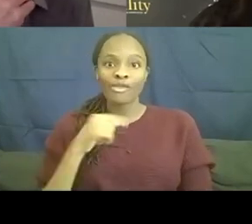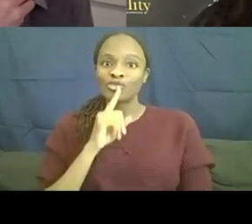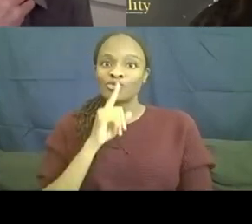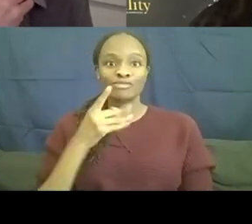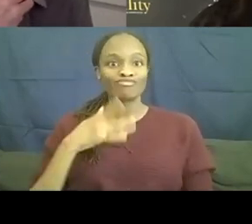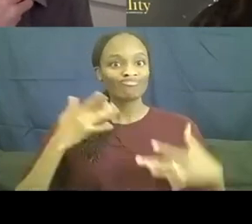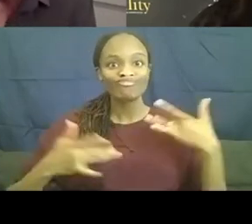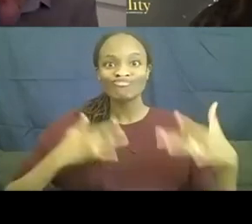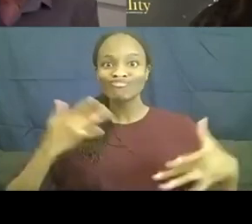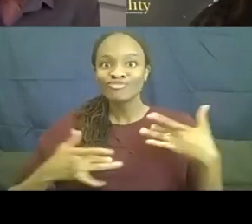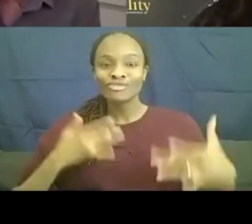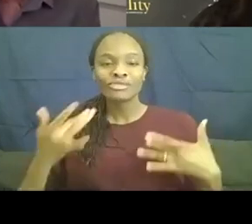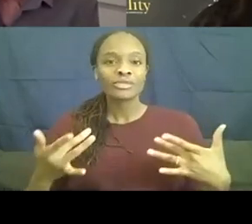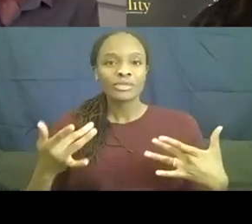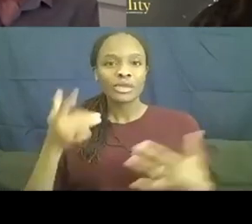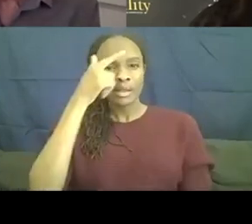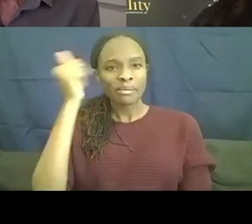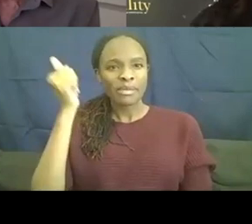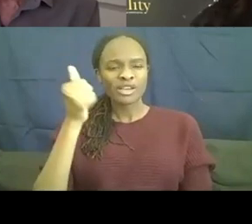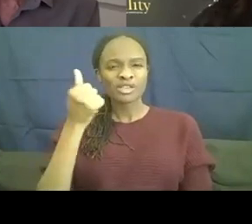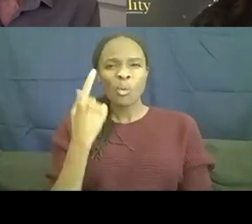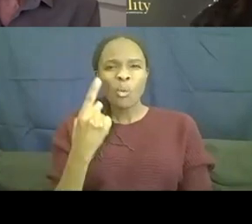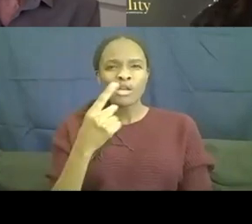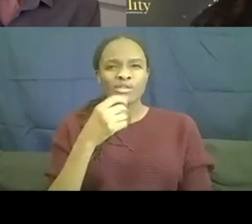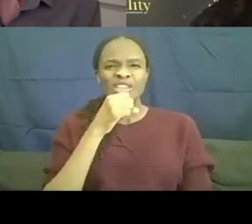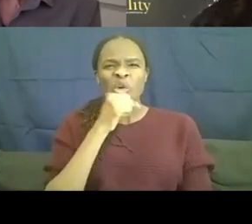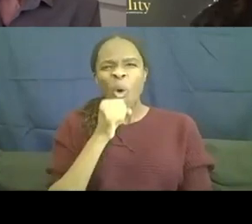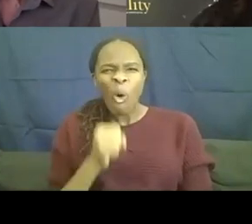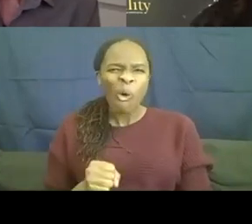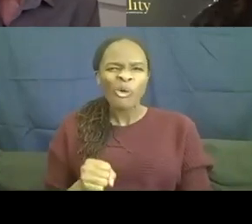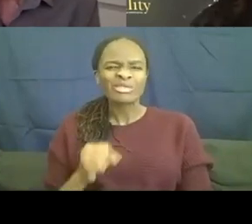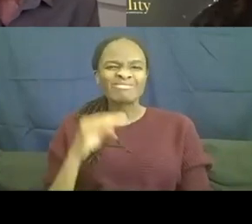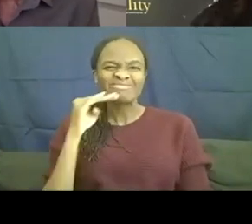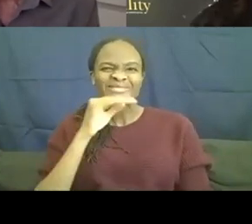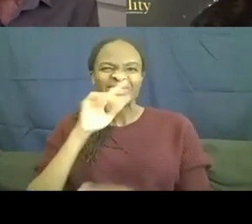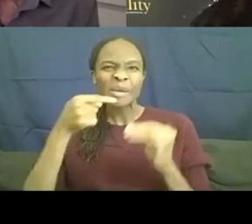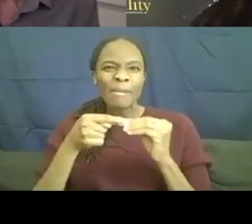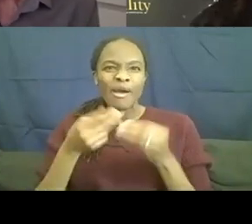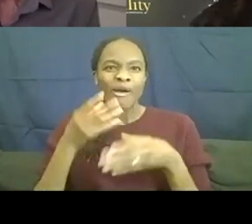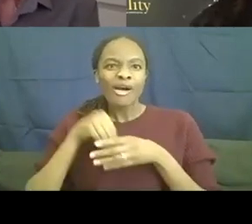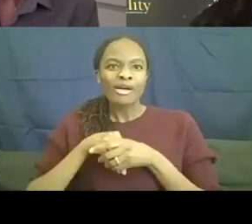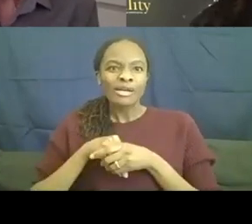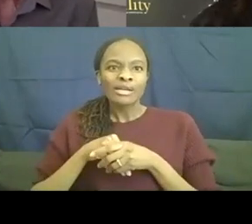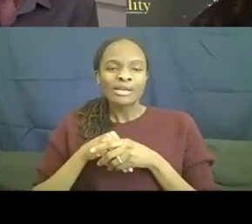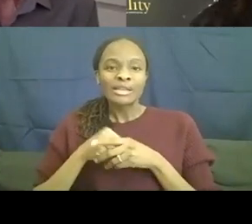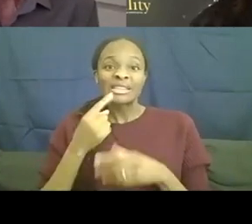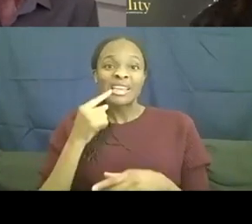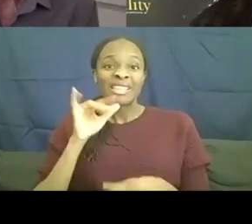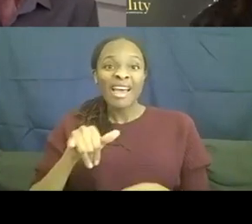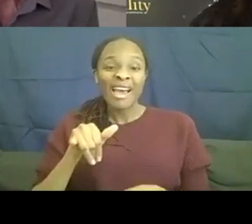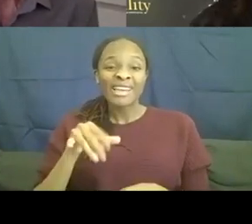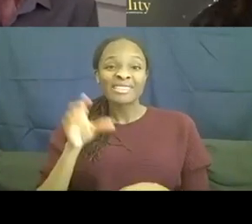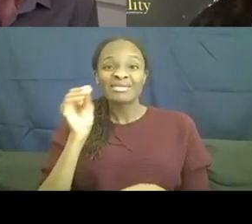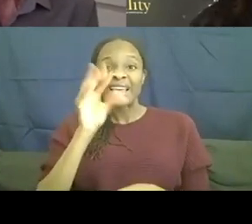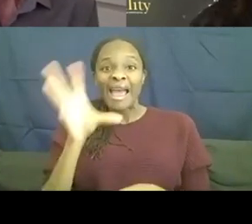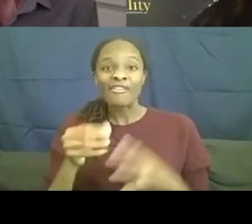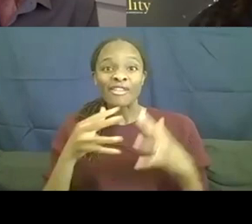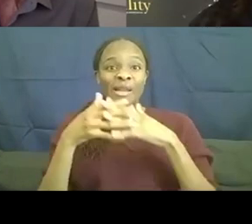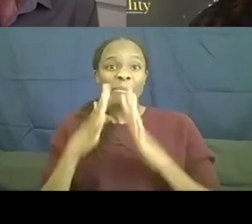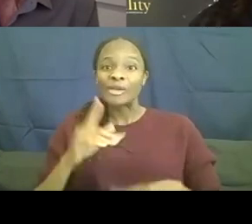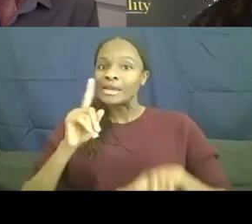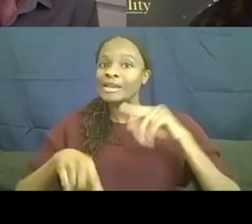being in it is that one of the old myths about autism was that African Americans couldn't have autism because we weren't